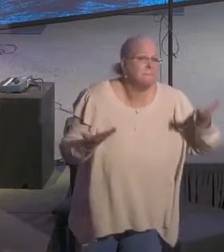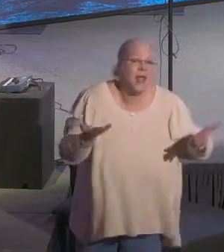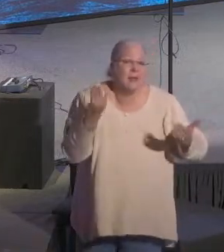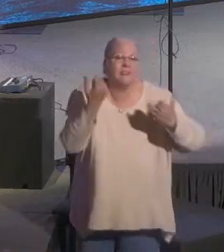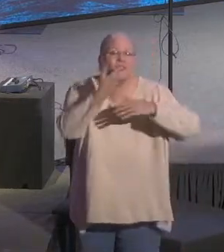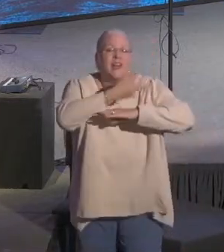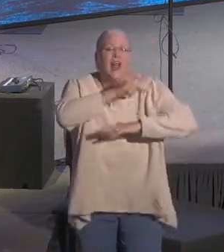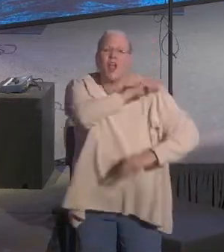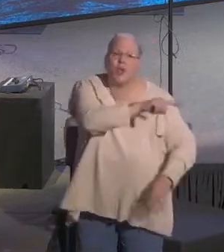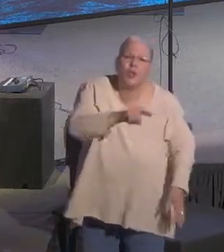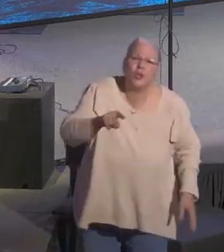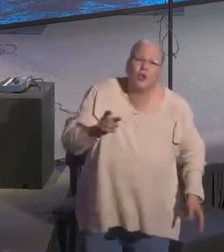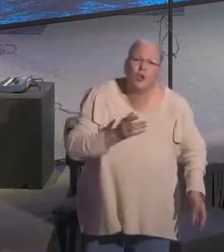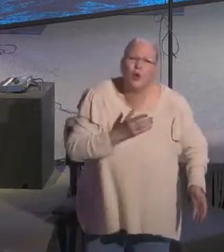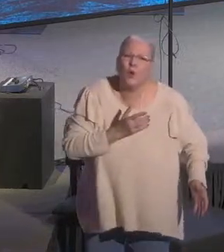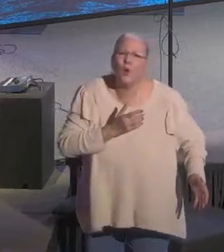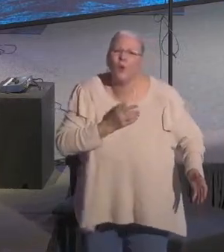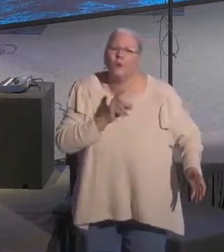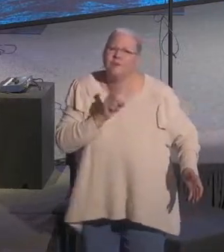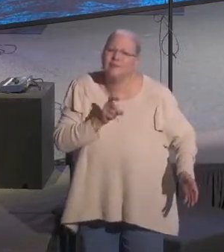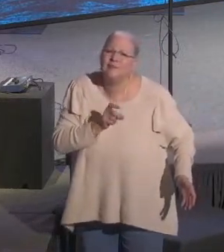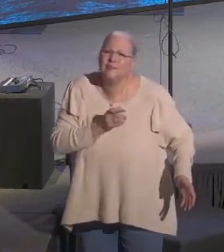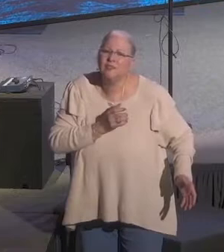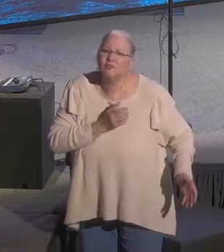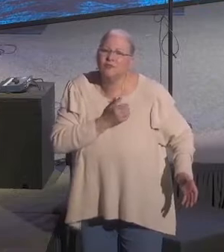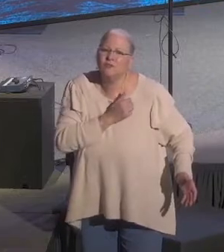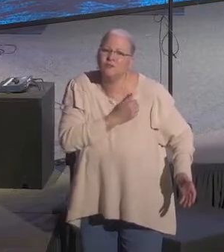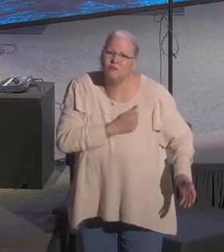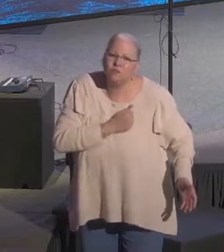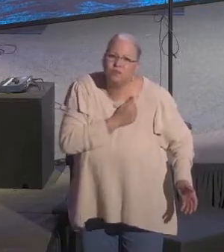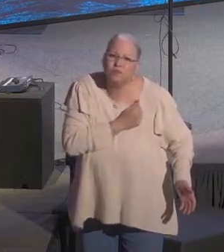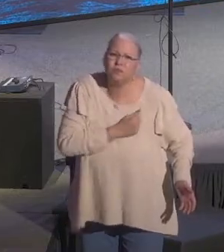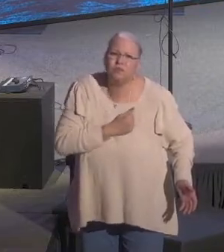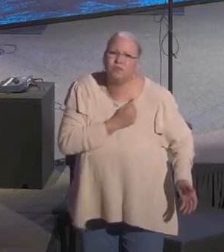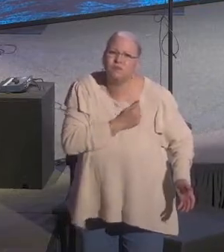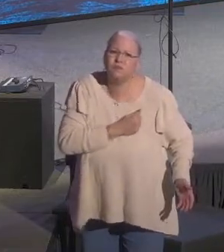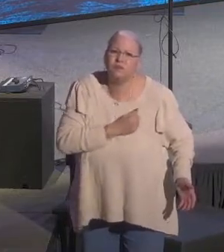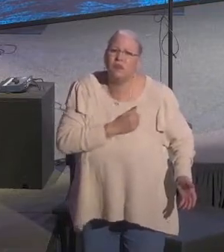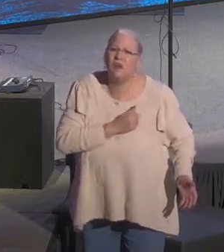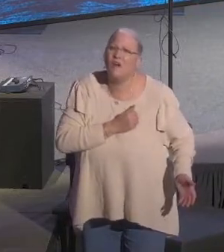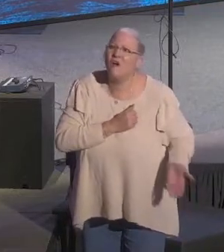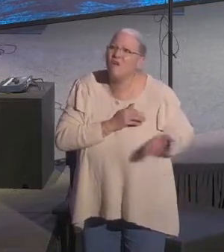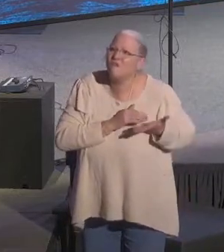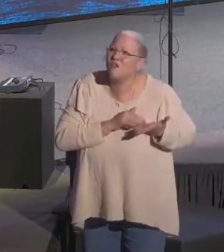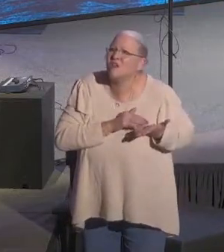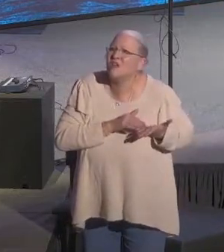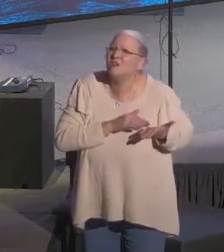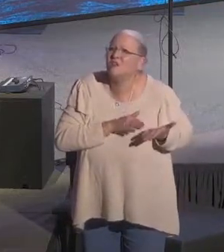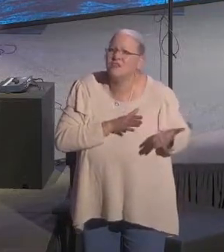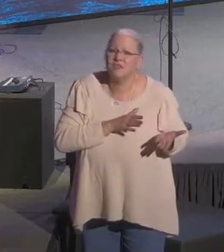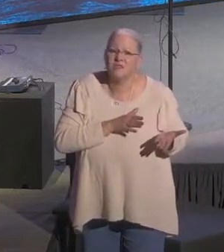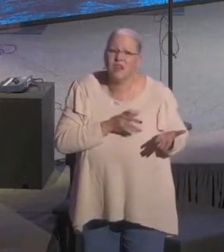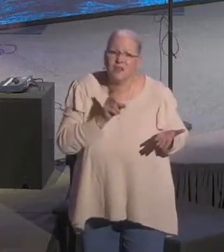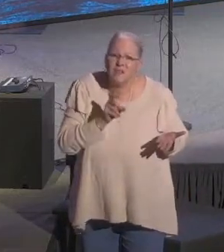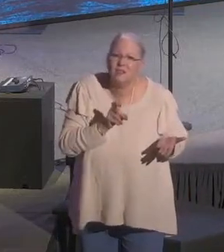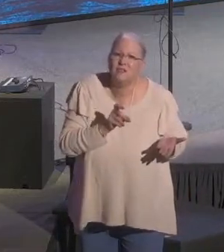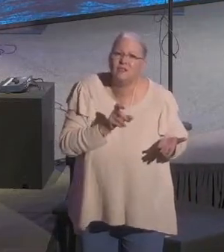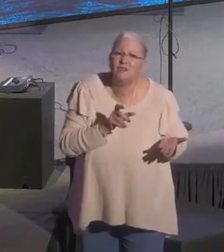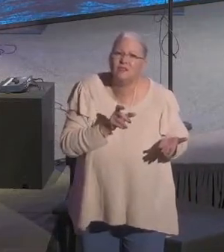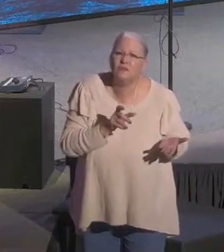And you need forgiveness. Jesus offers that forgiveness. And they say, what shall we do? And here's how Peter replied.